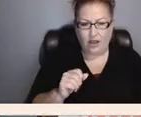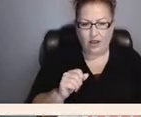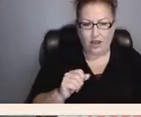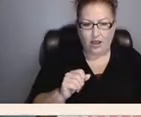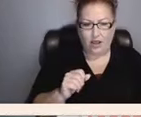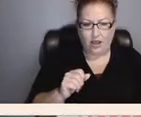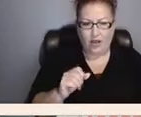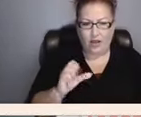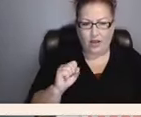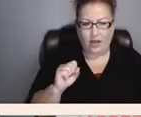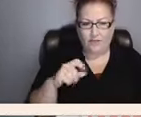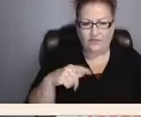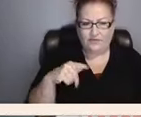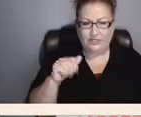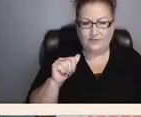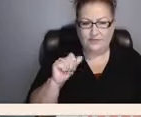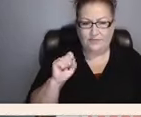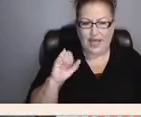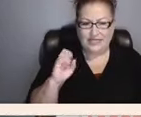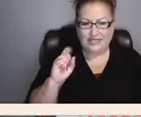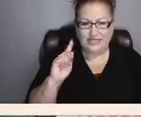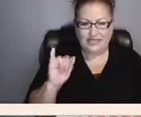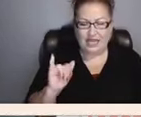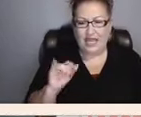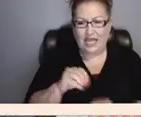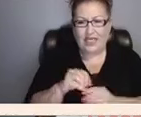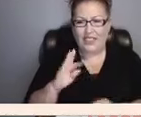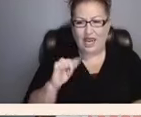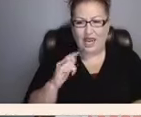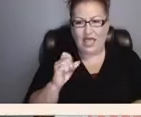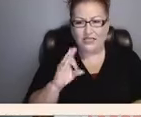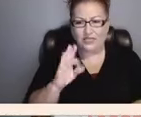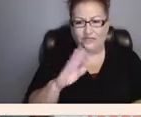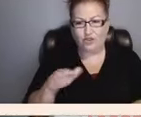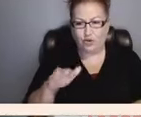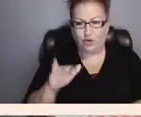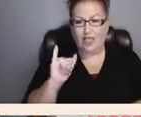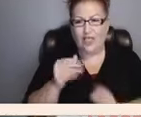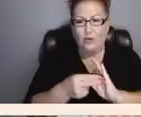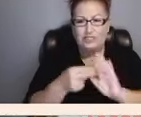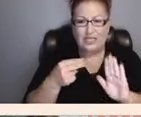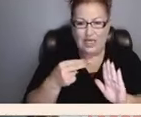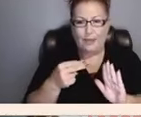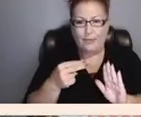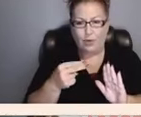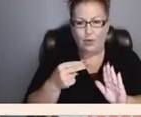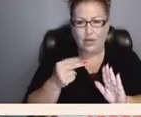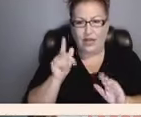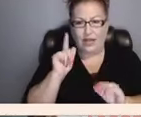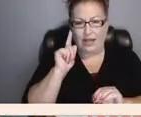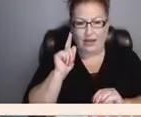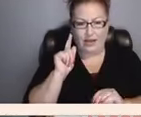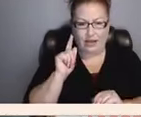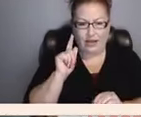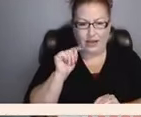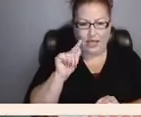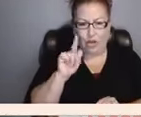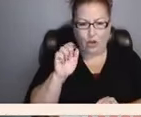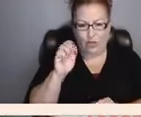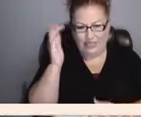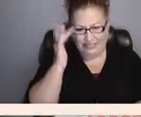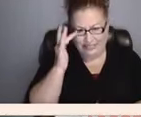lips of children, which was labeled Little's Disease, later